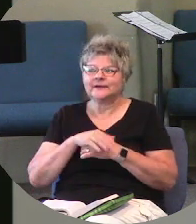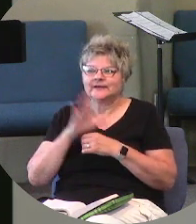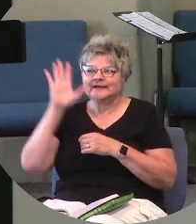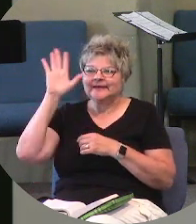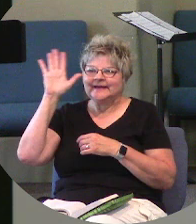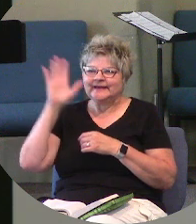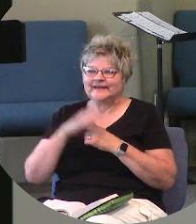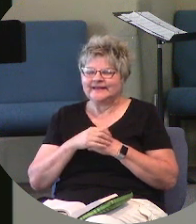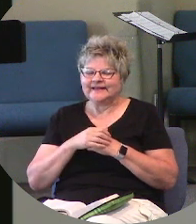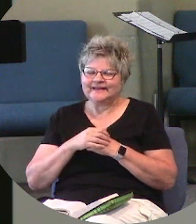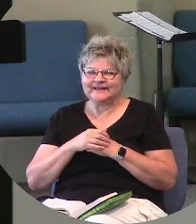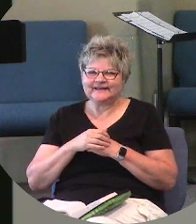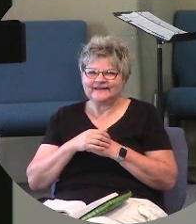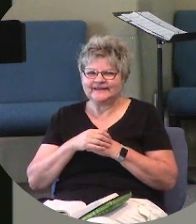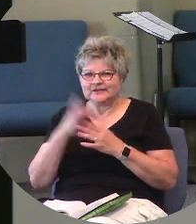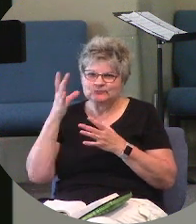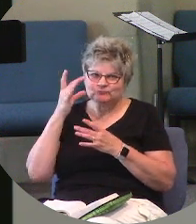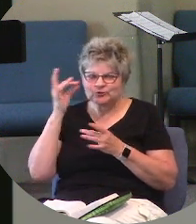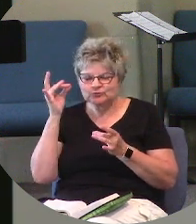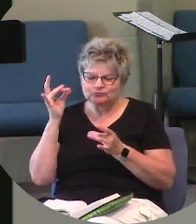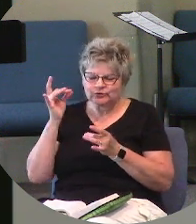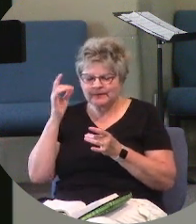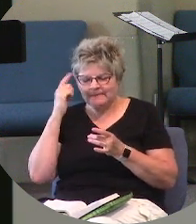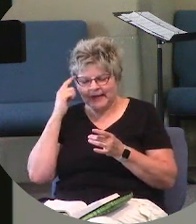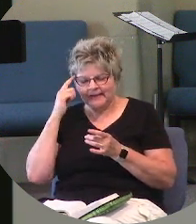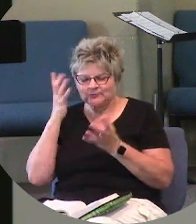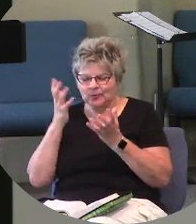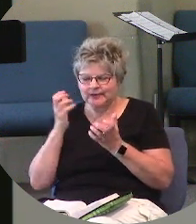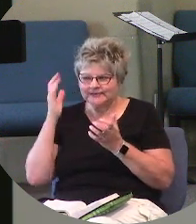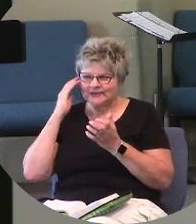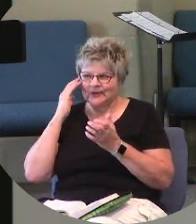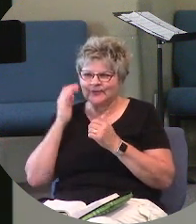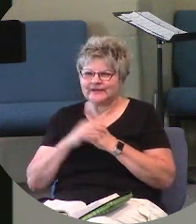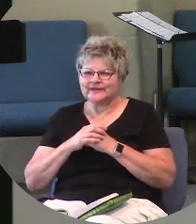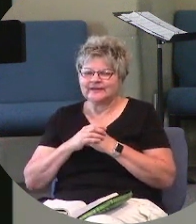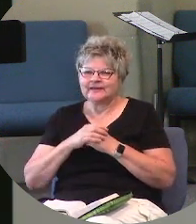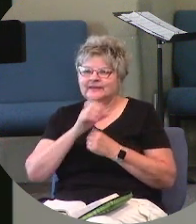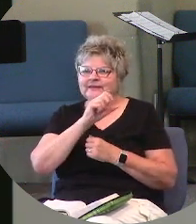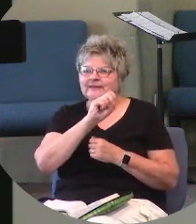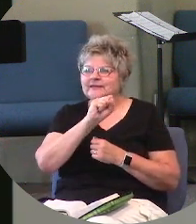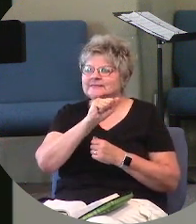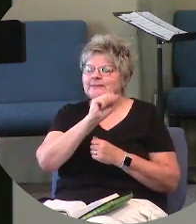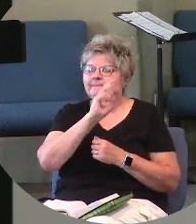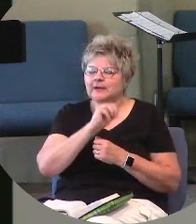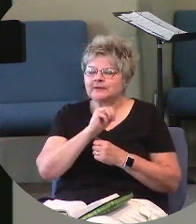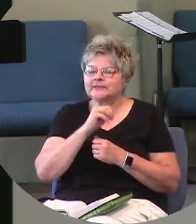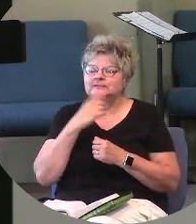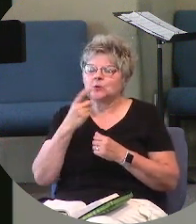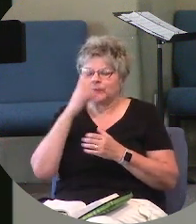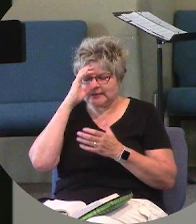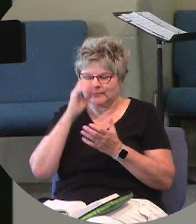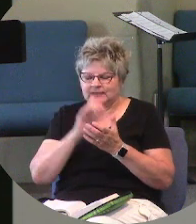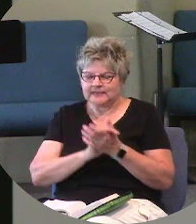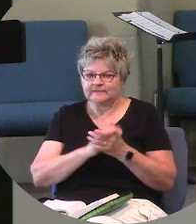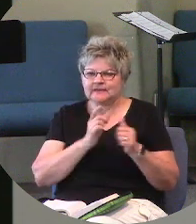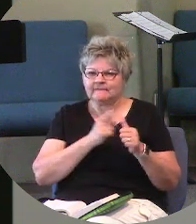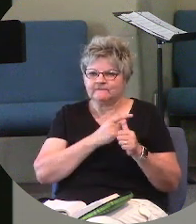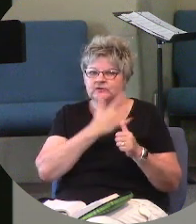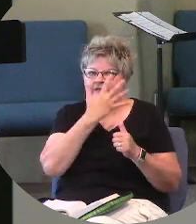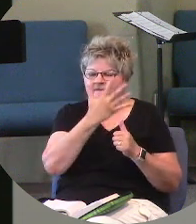Inquiring minds want to know. The Samaritans only believed in the first five books or the Pentateuch.